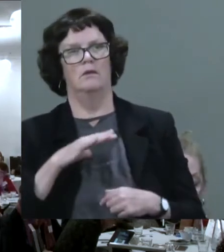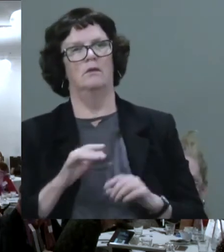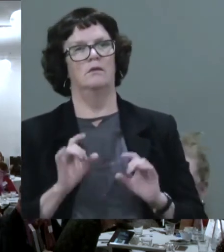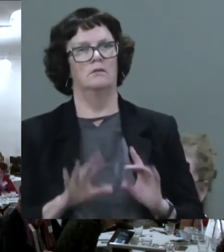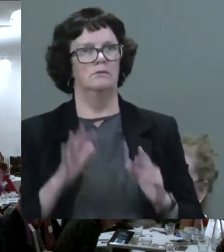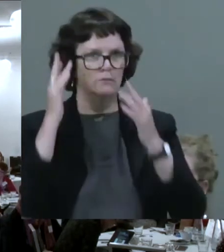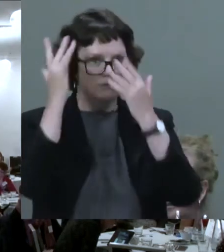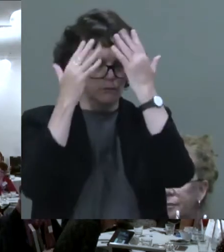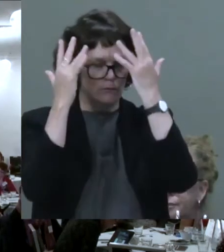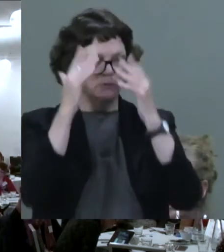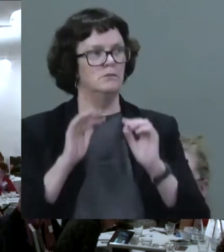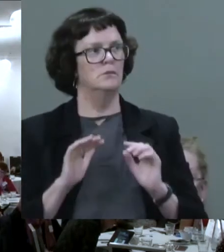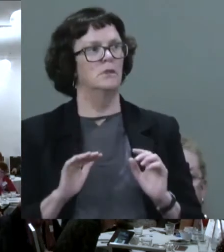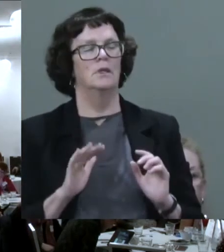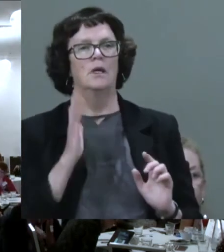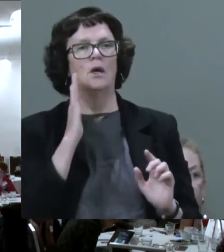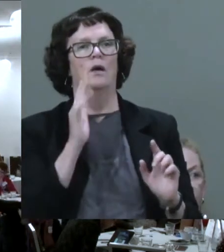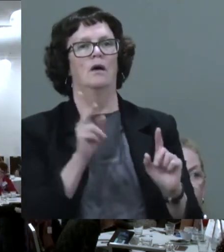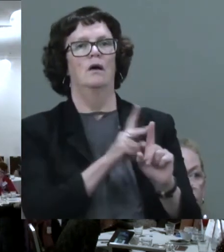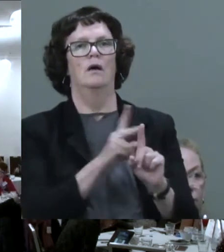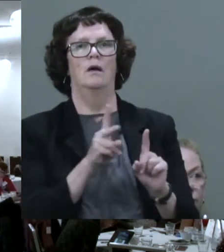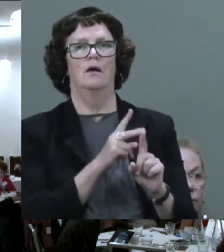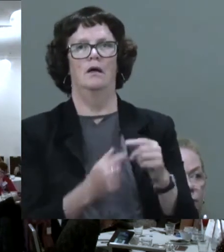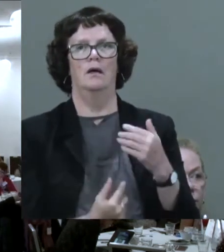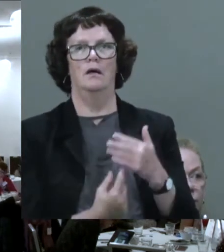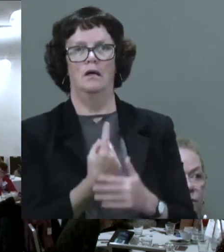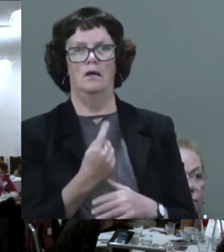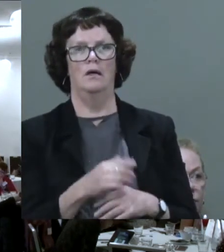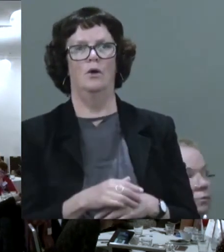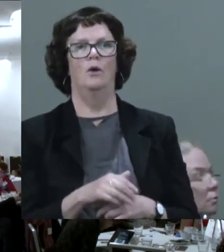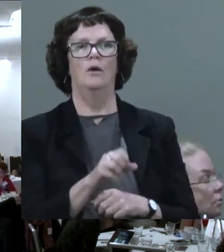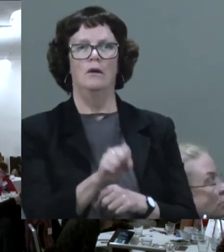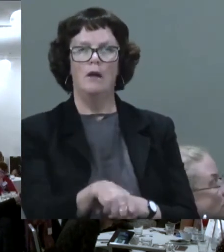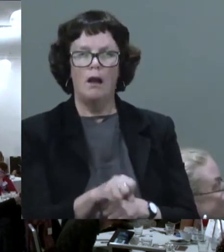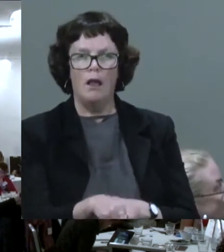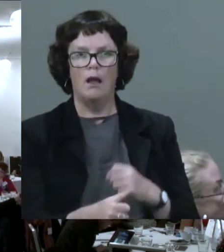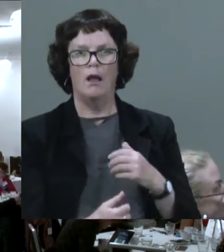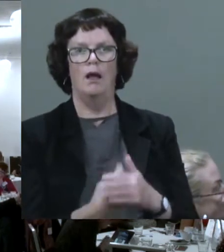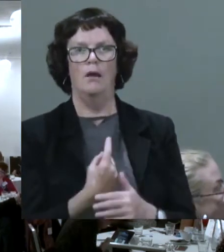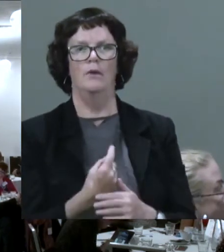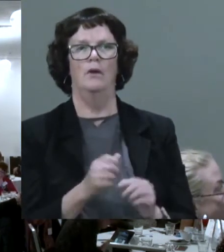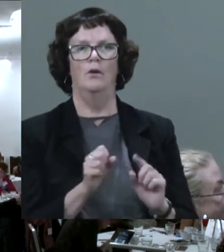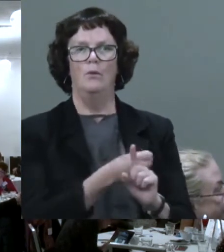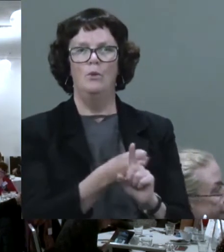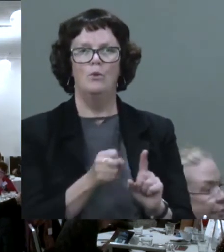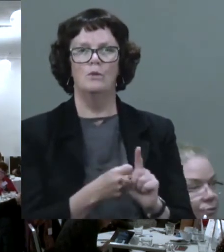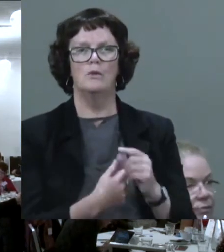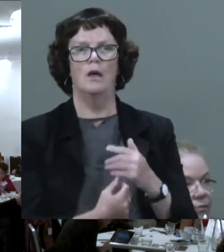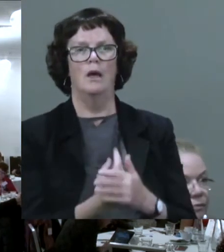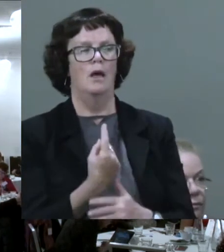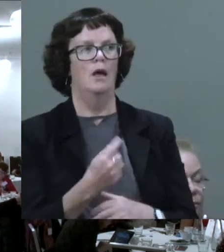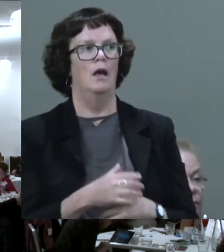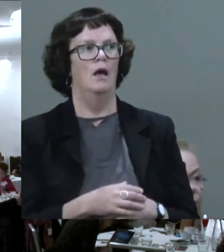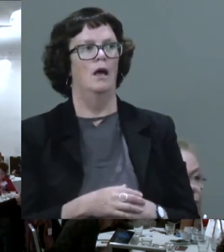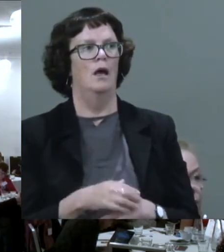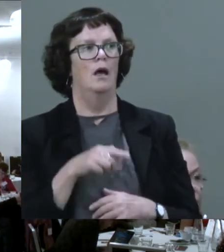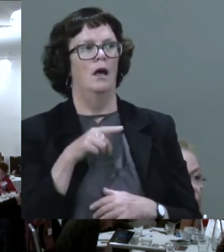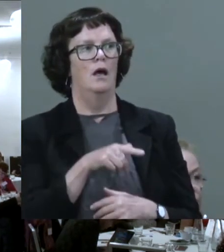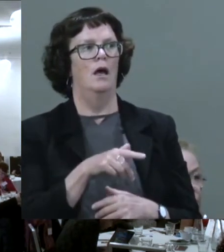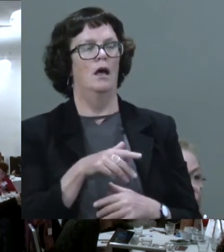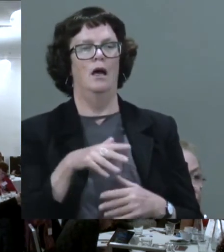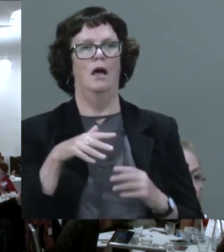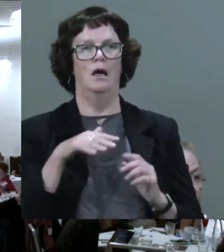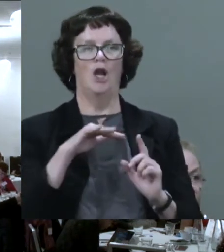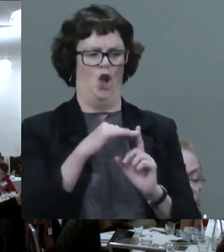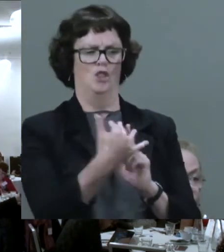that when violence occurs, when neglect occurs, when abuse occurs, it occurs within a